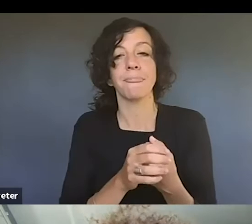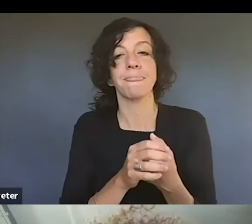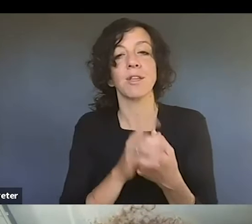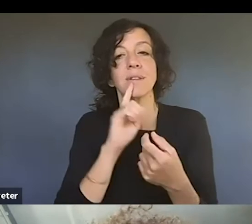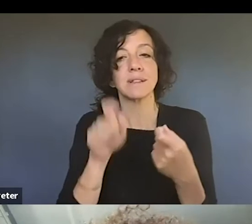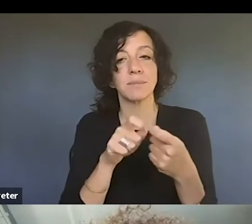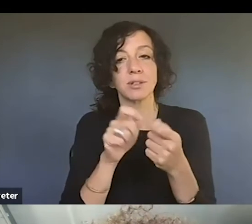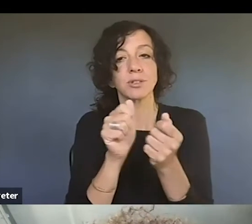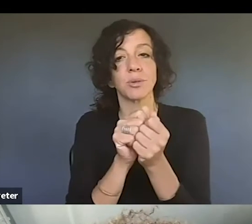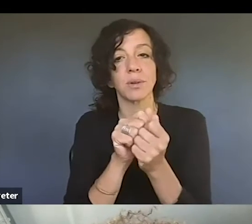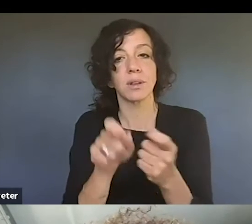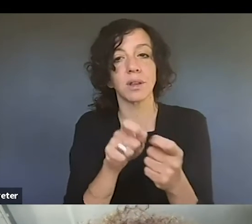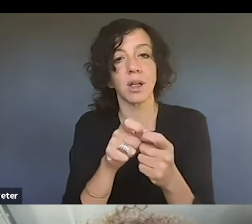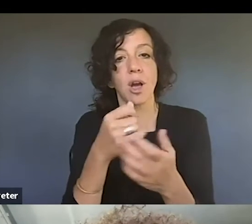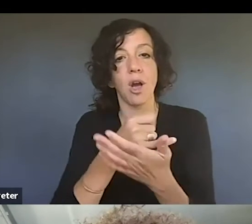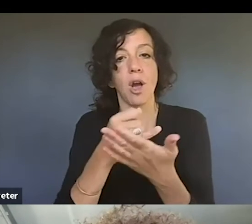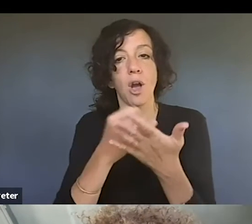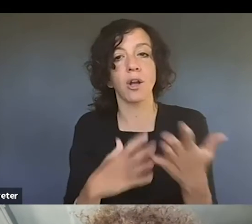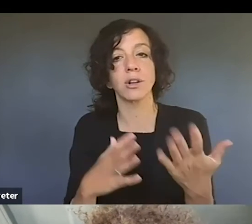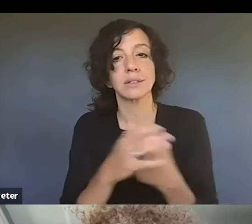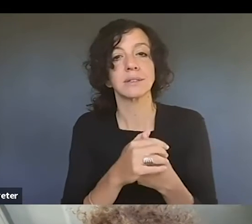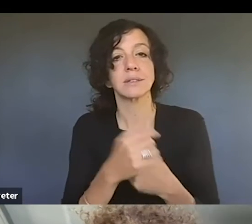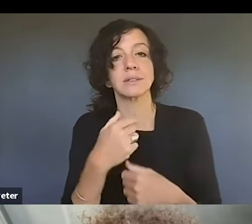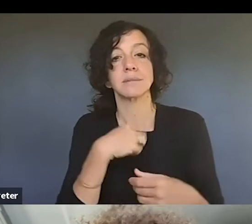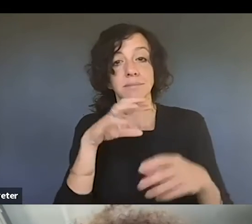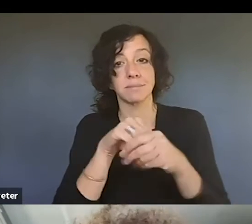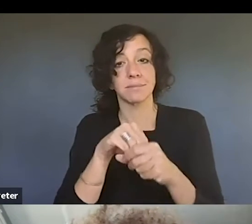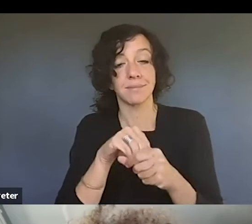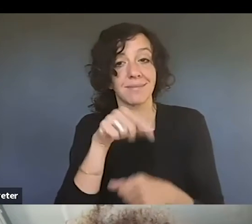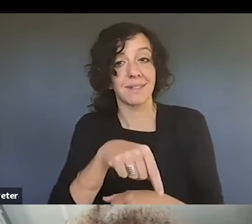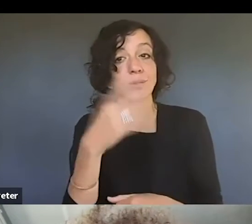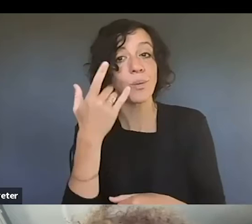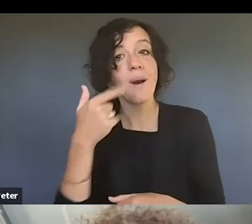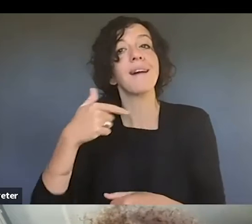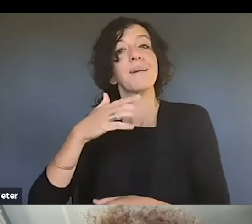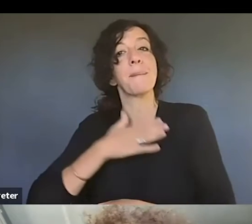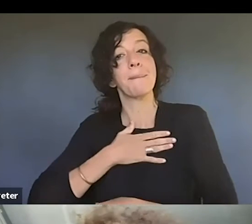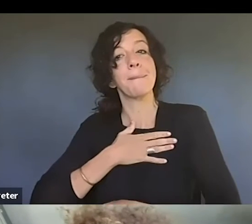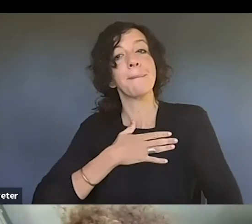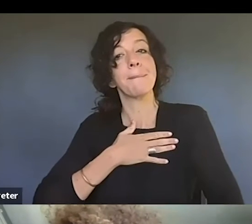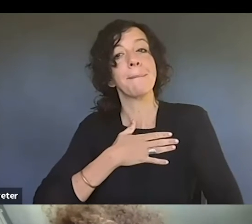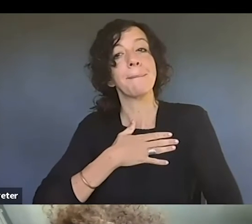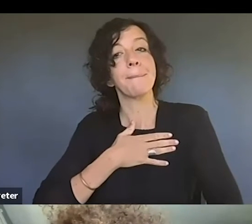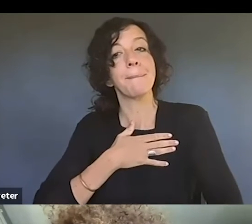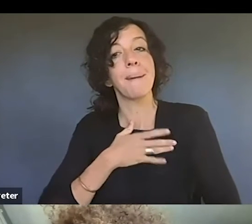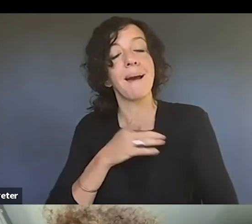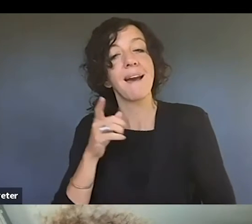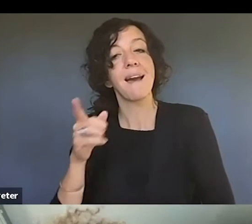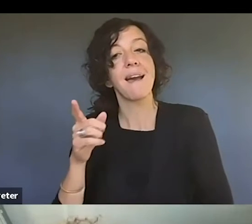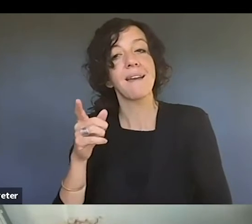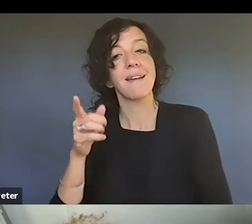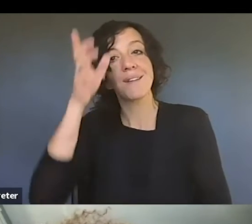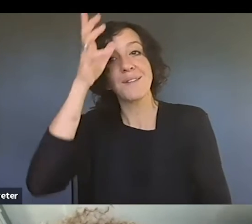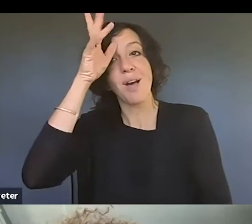happy to be doing this because I am the daughter of a visual artist, uh, a middle-class guy.